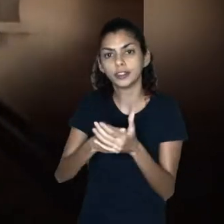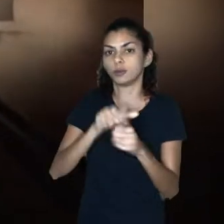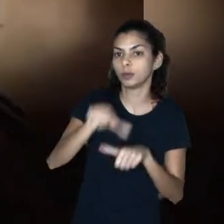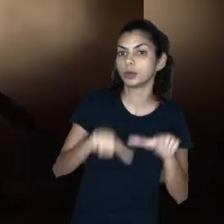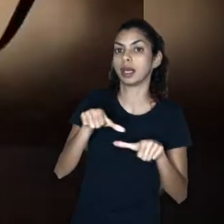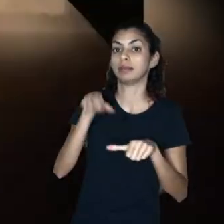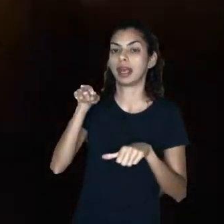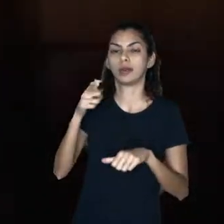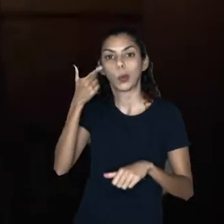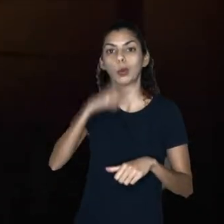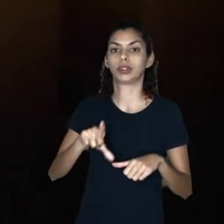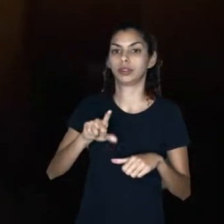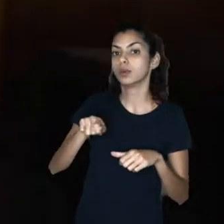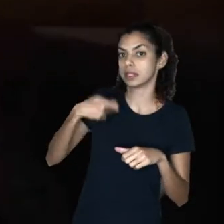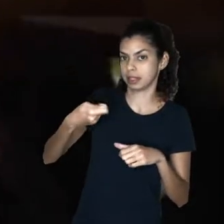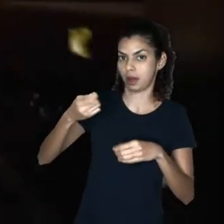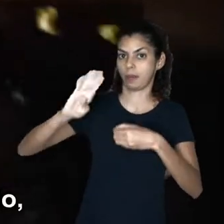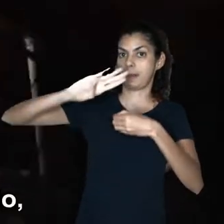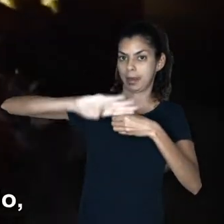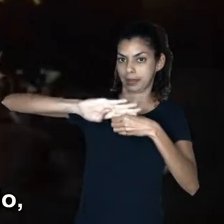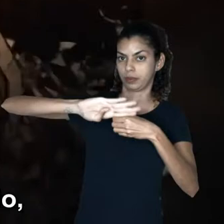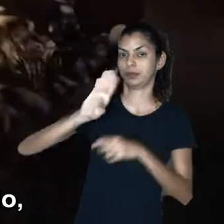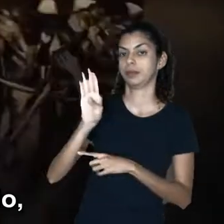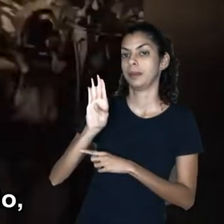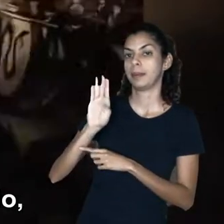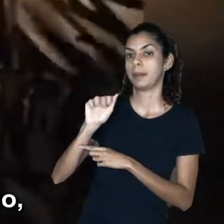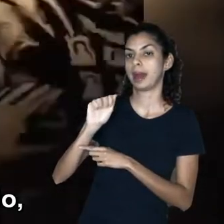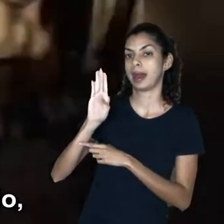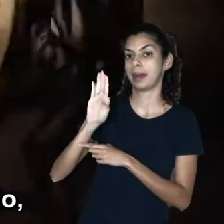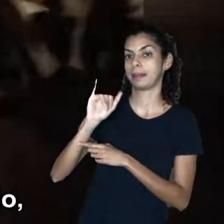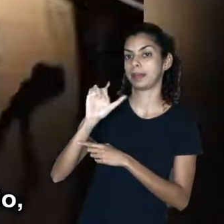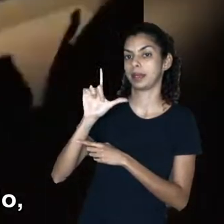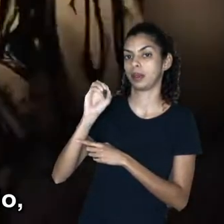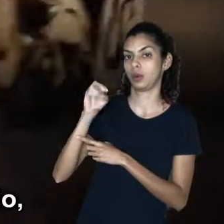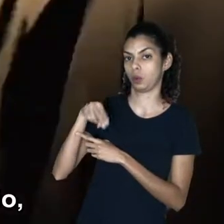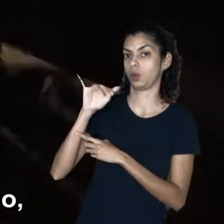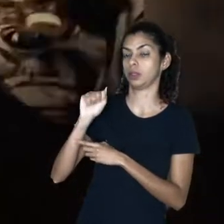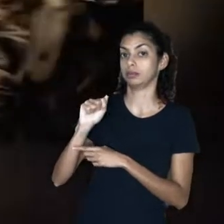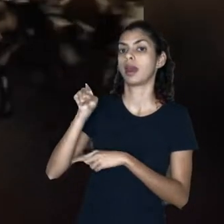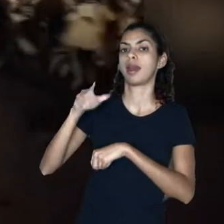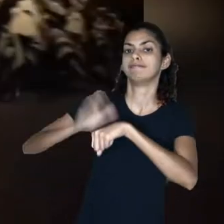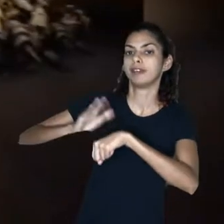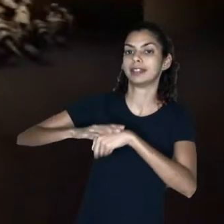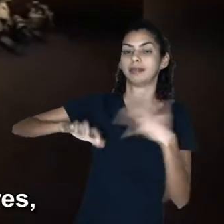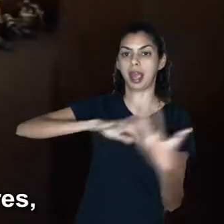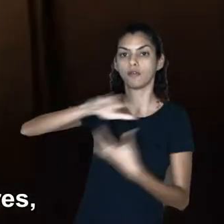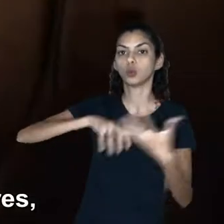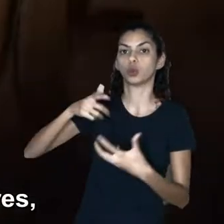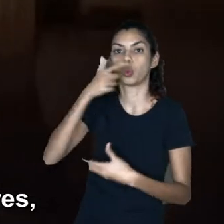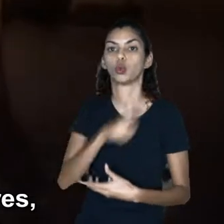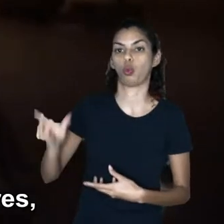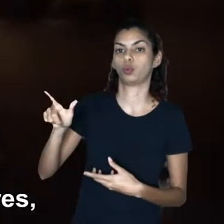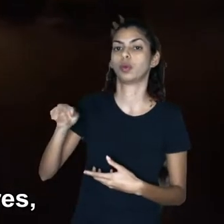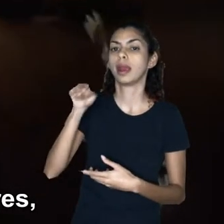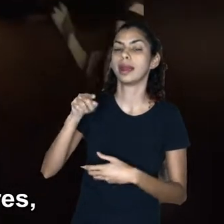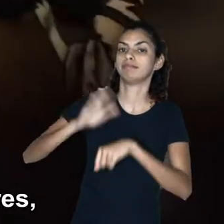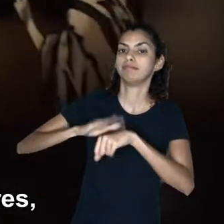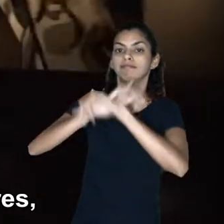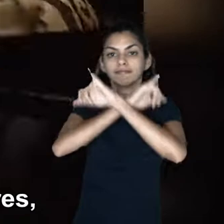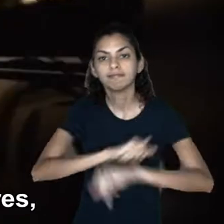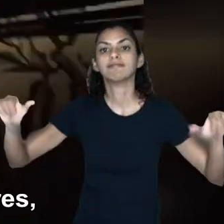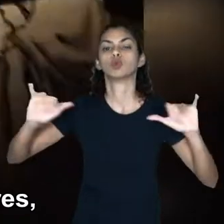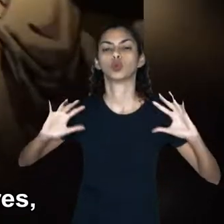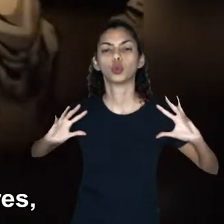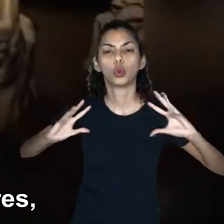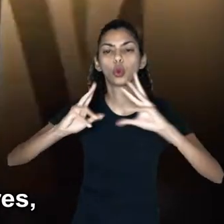that. After conquering Babylon, he did something completely revolutionary. He announced that all